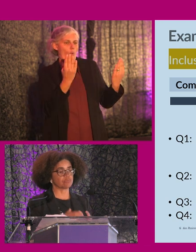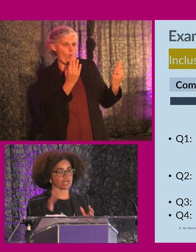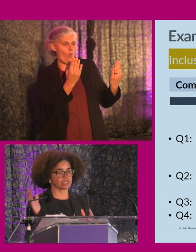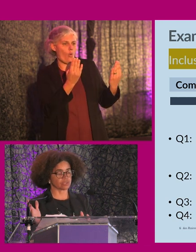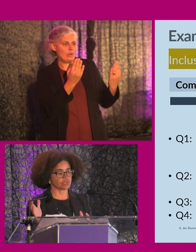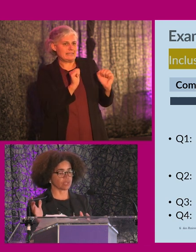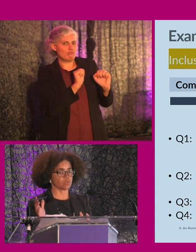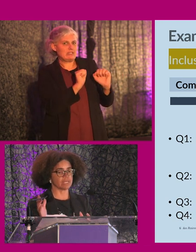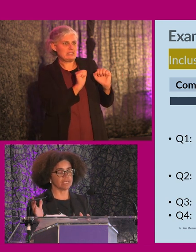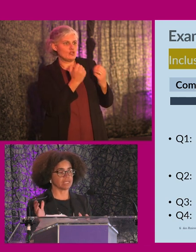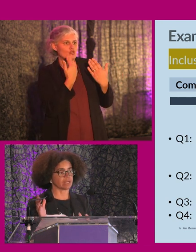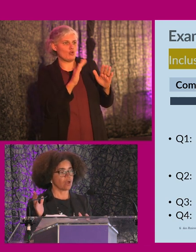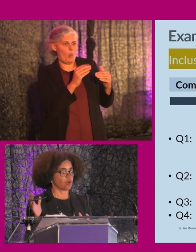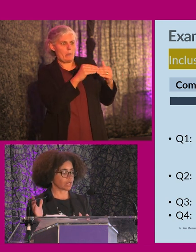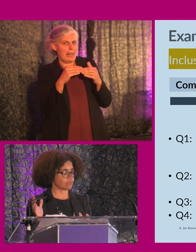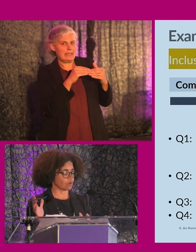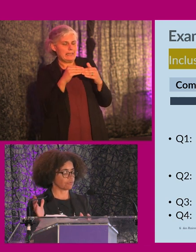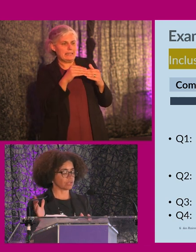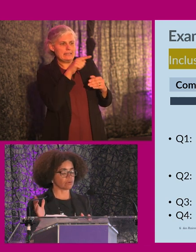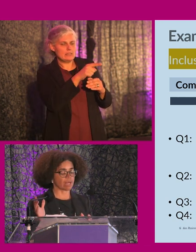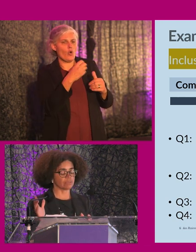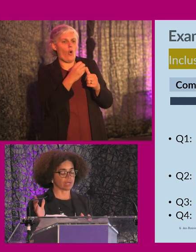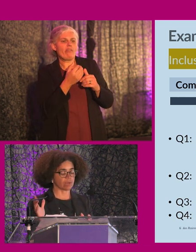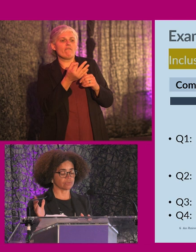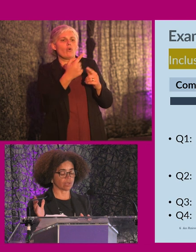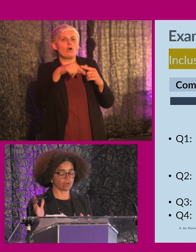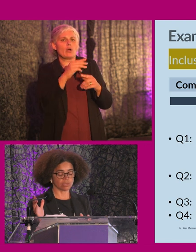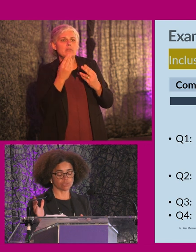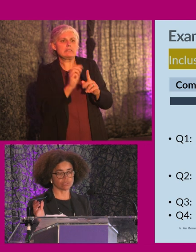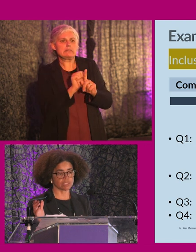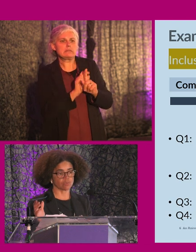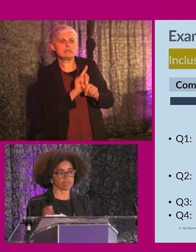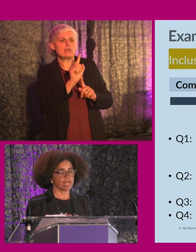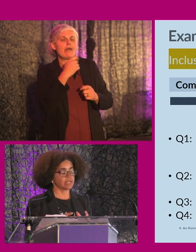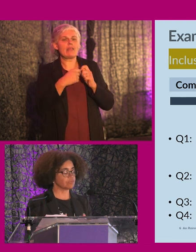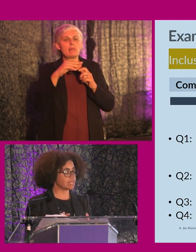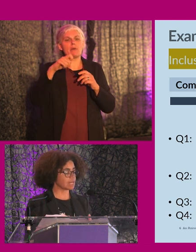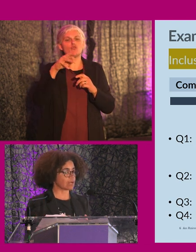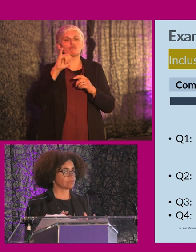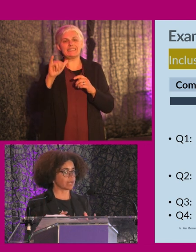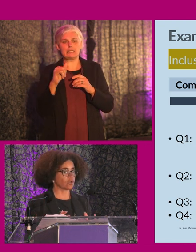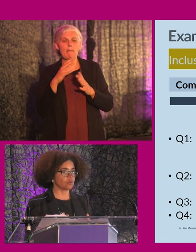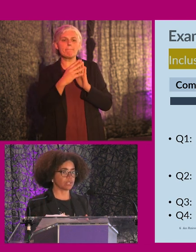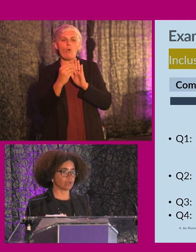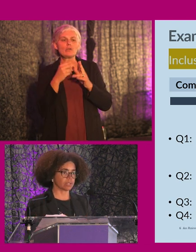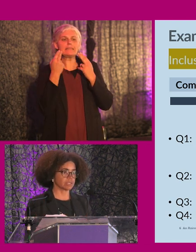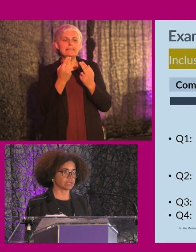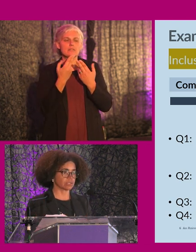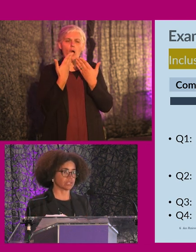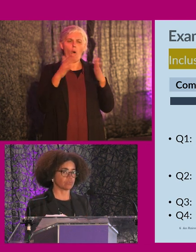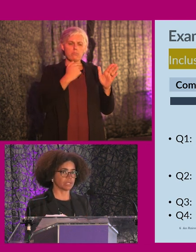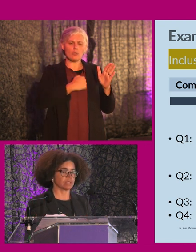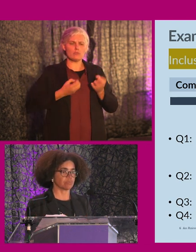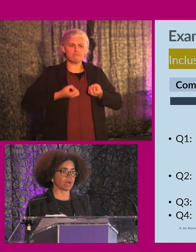of feel pressure to show that we're leading or whatever, or further around, around, along the maturity model, it really allowed a very open and honest